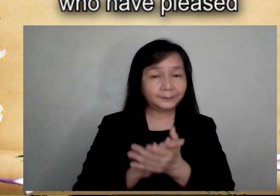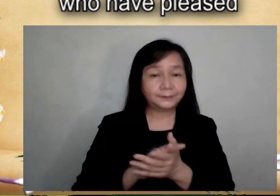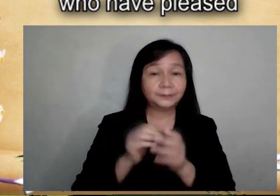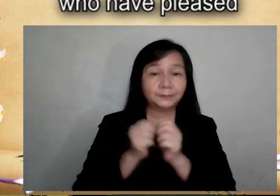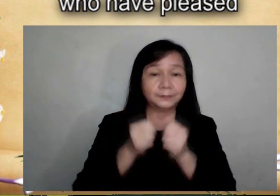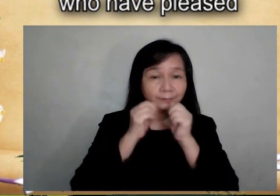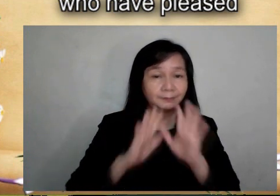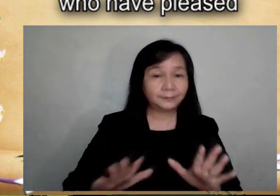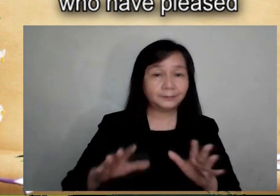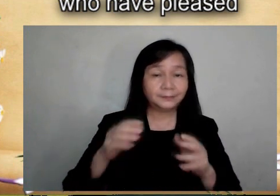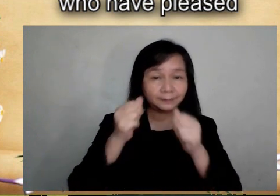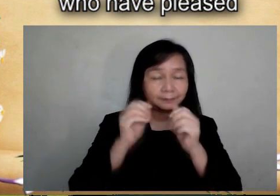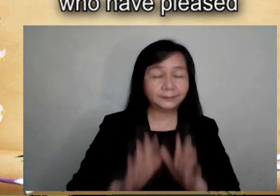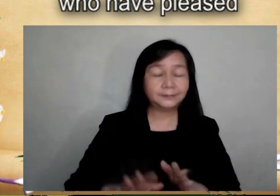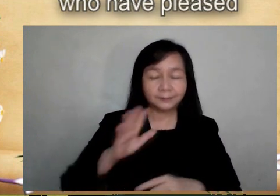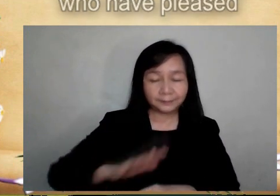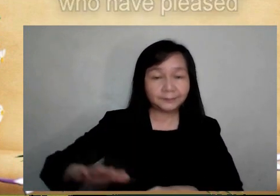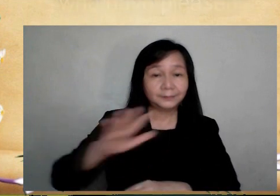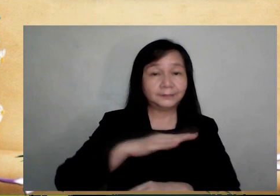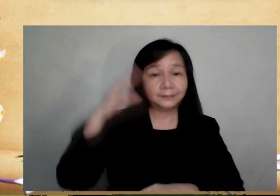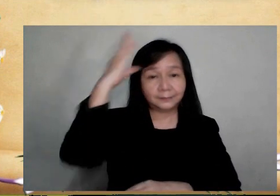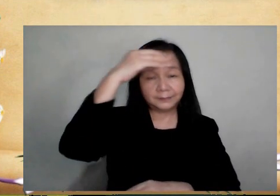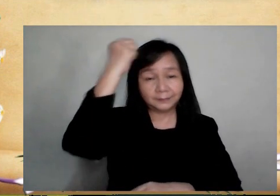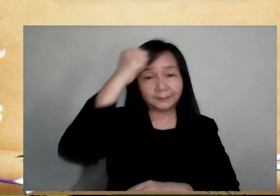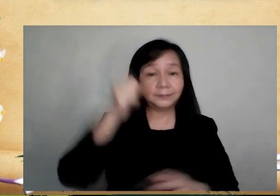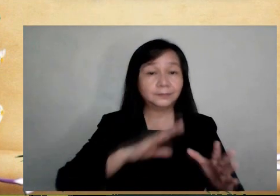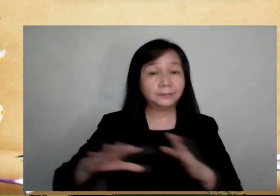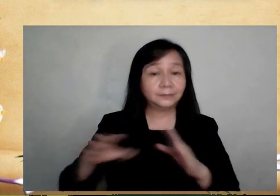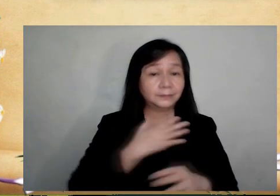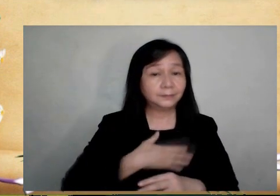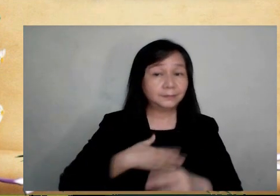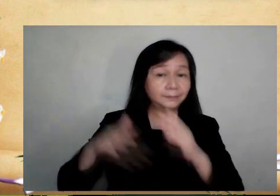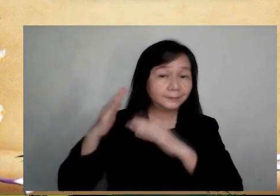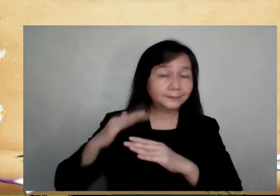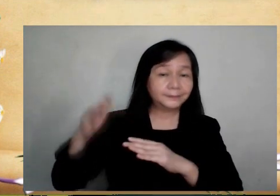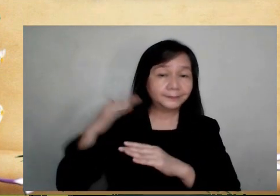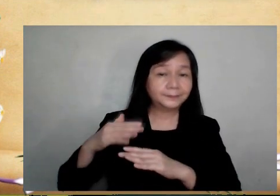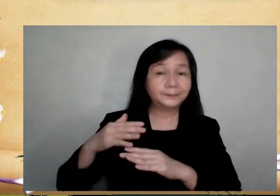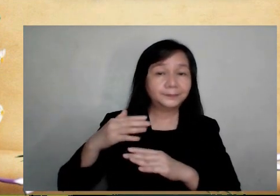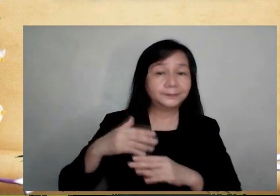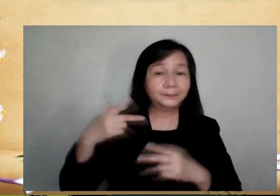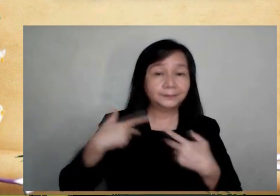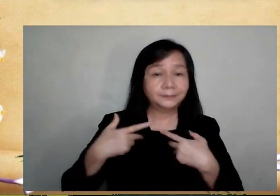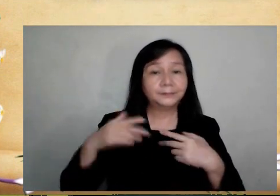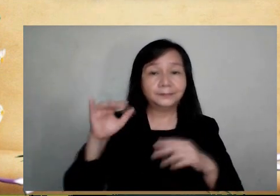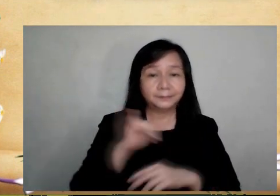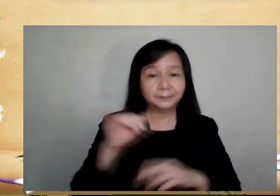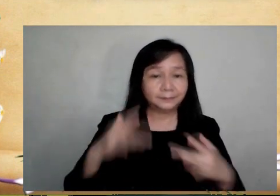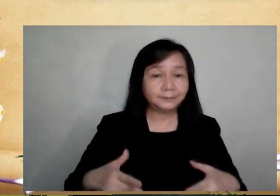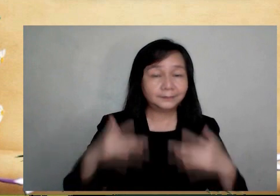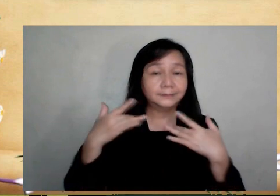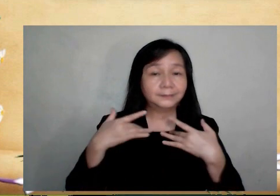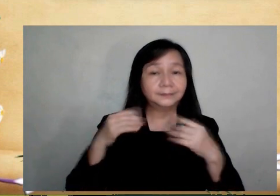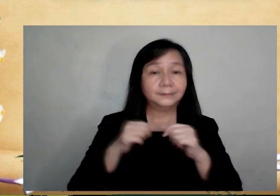apostles and all the saints who have pleased you throughout the ages, we may merit to be co-heirs to eternal life and may praise